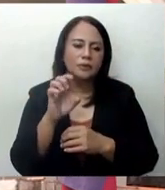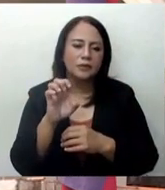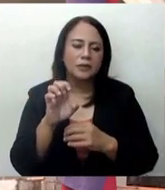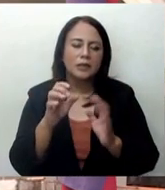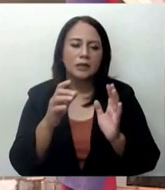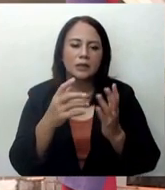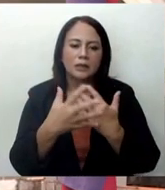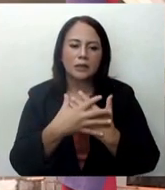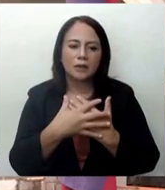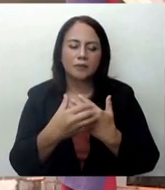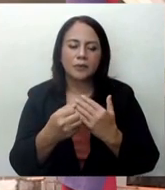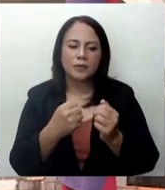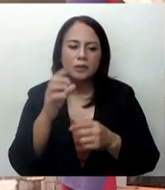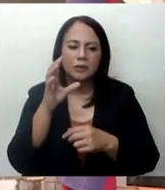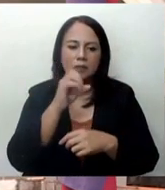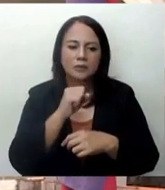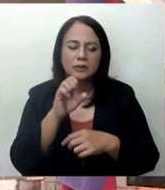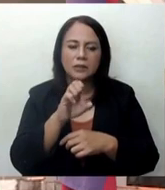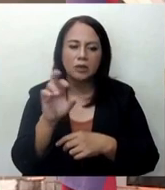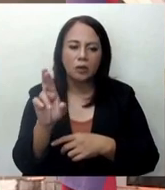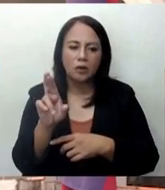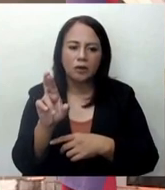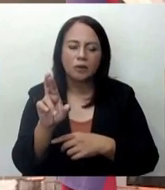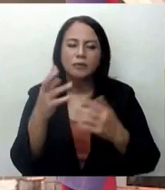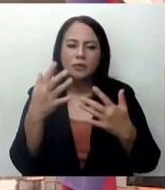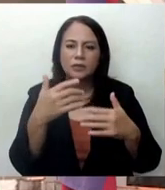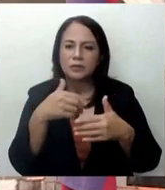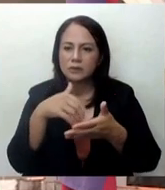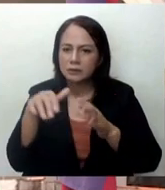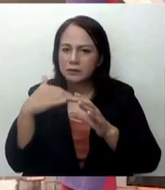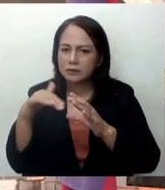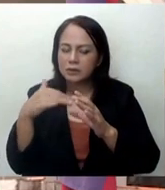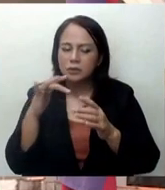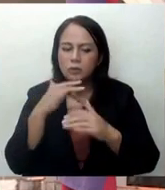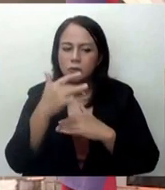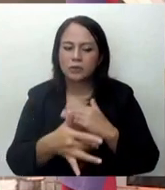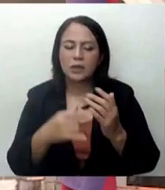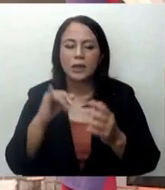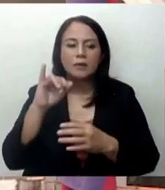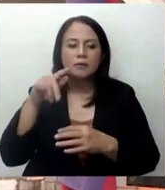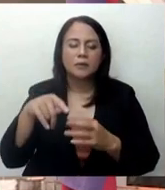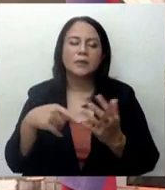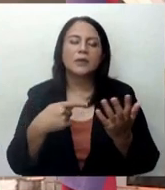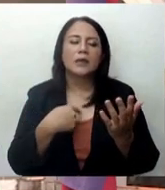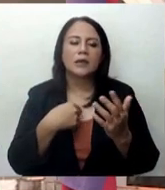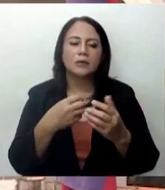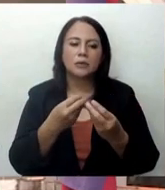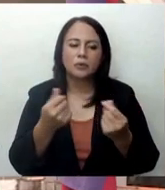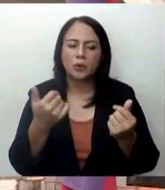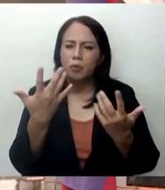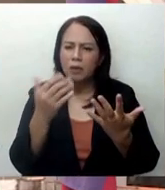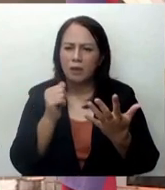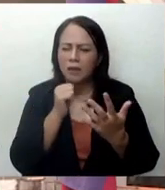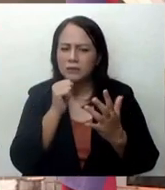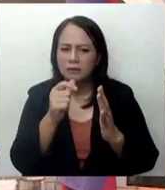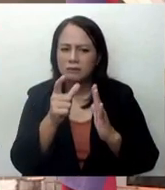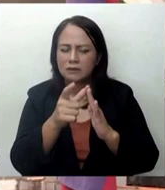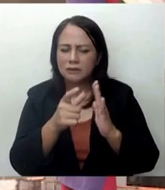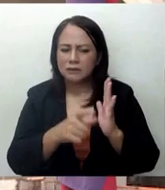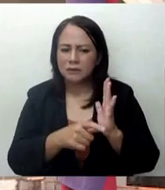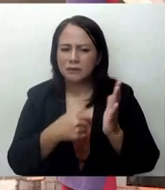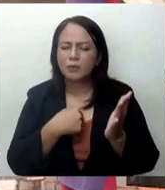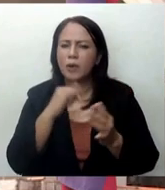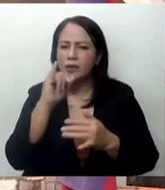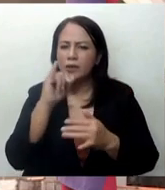is why they assumed that ERs were transmitted earlier. As for the IP address, Smartmatic said there is no irregularity with using one IP address